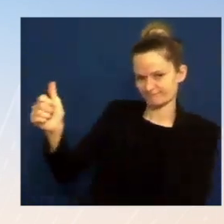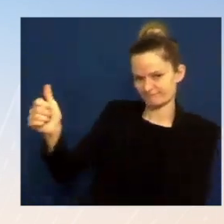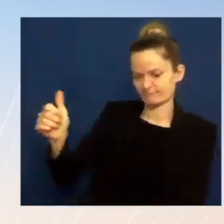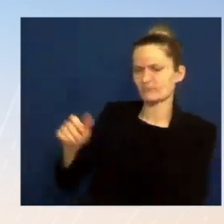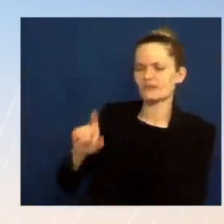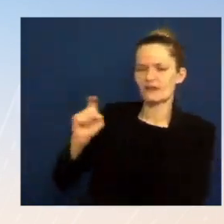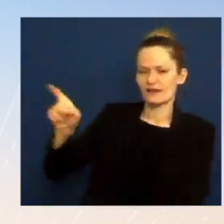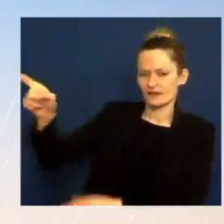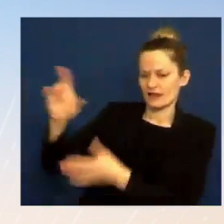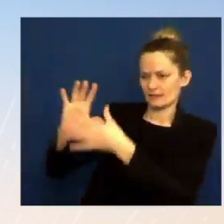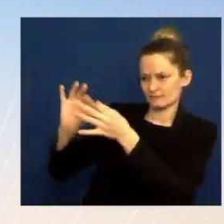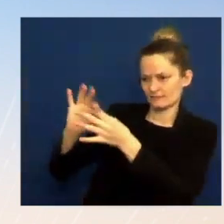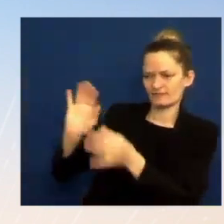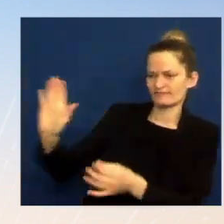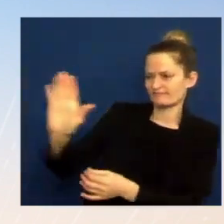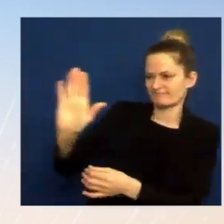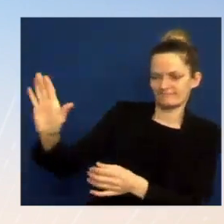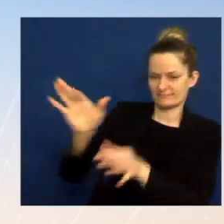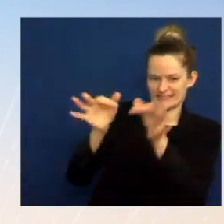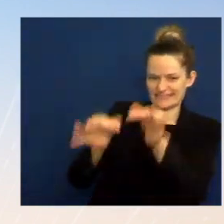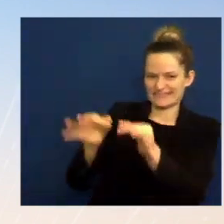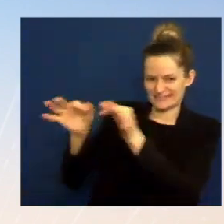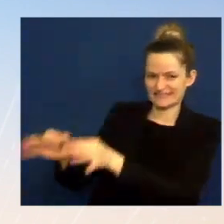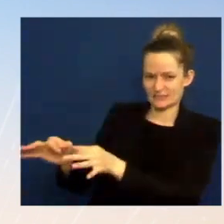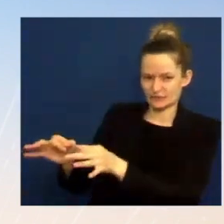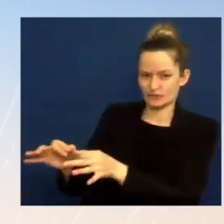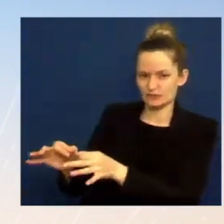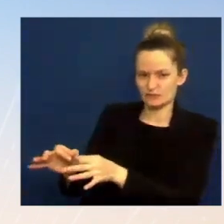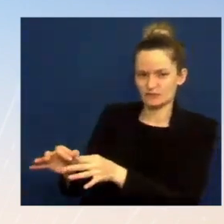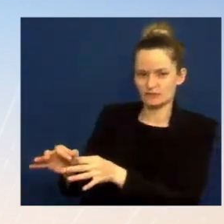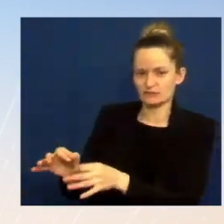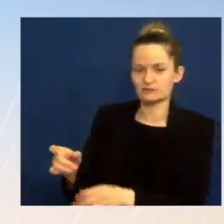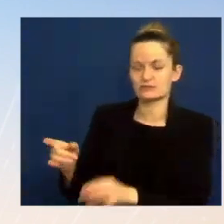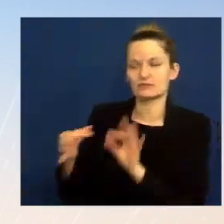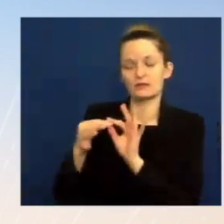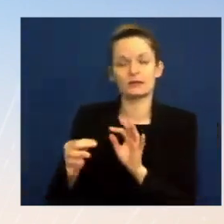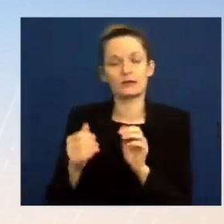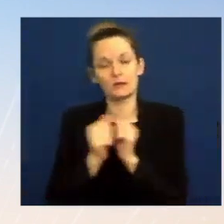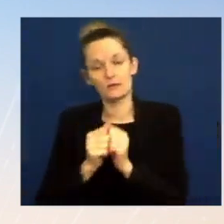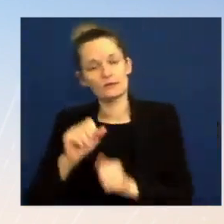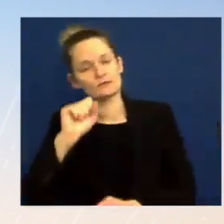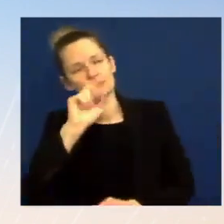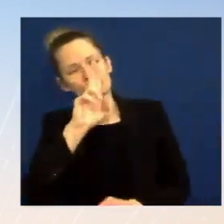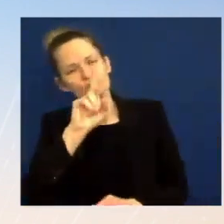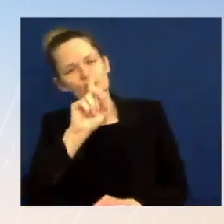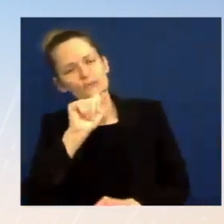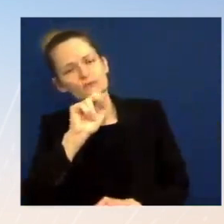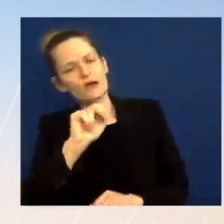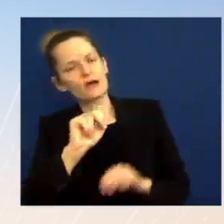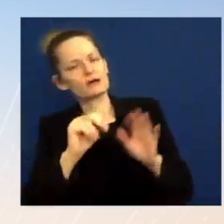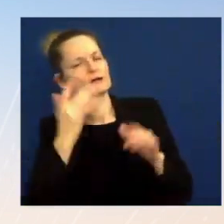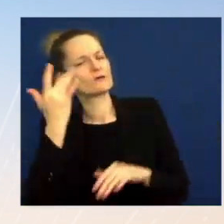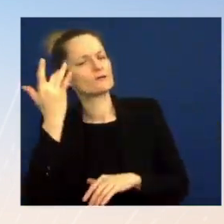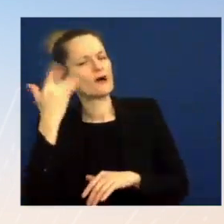of Sudan, part of the reason that Special Envoy Feltman was there having intensive meetings is because we've been worried for some